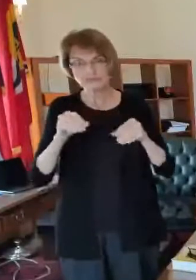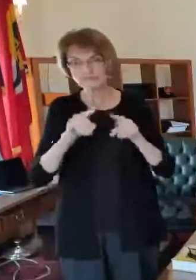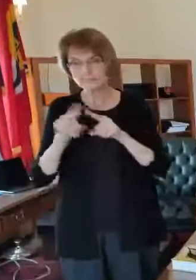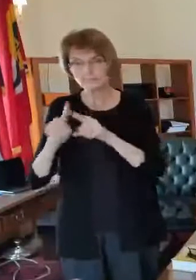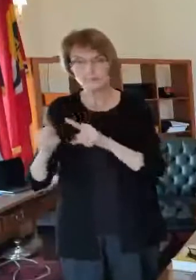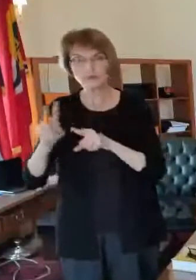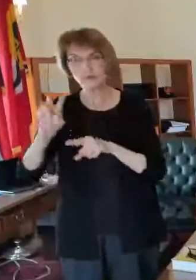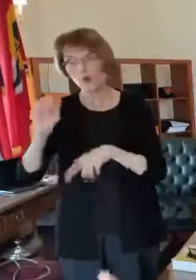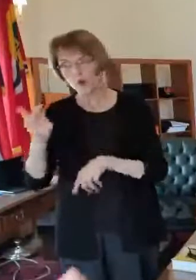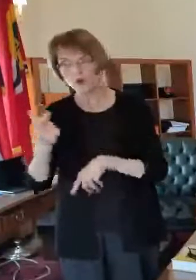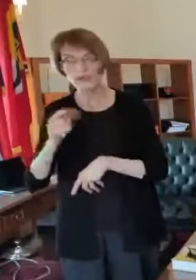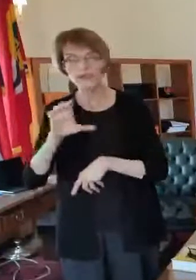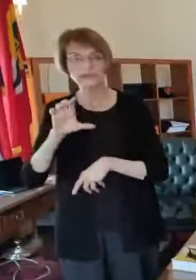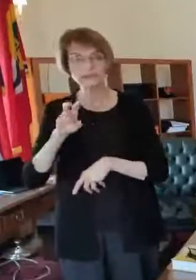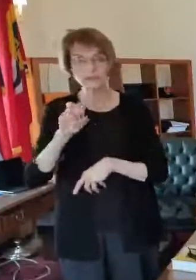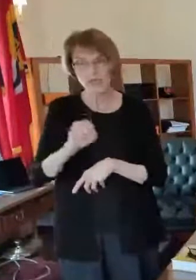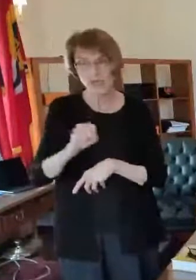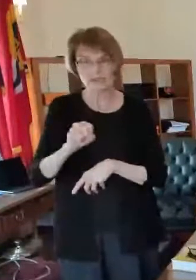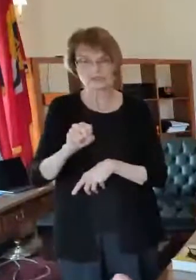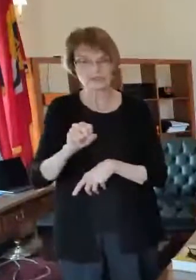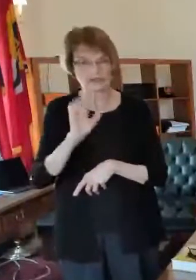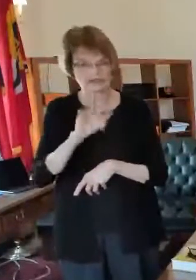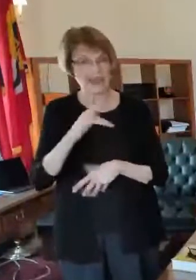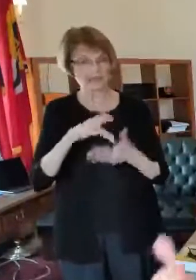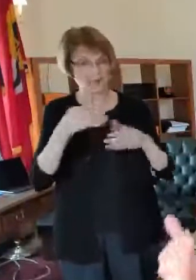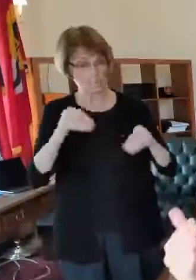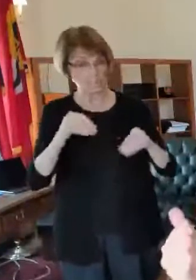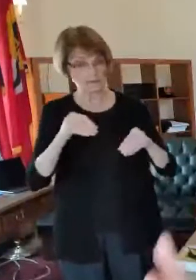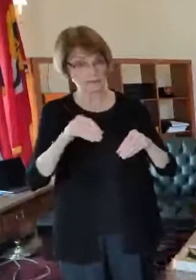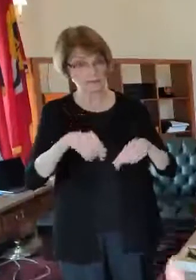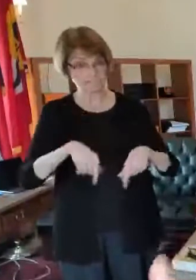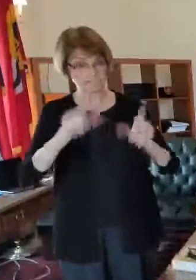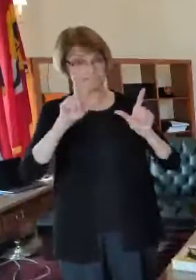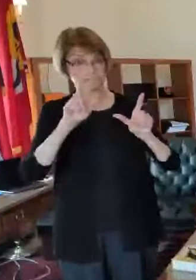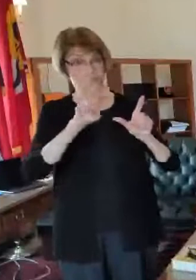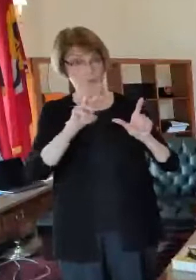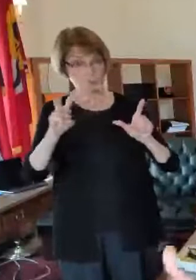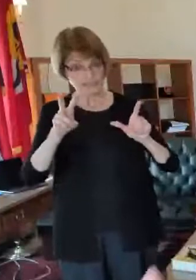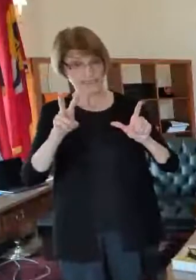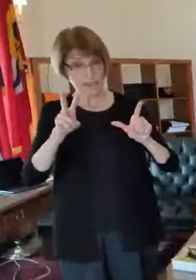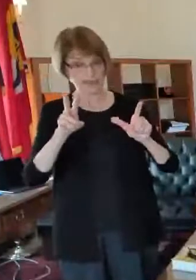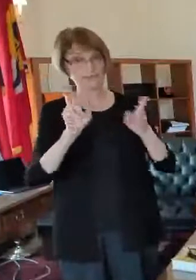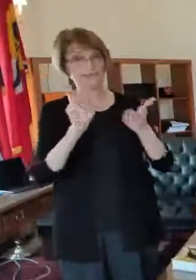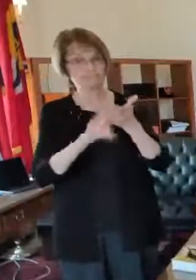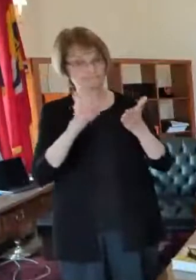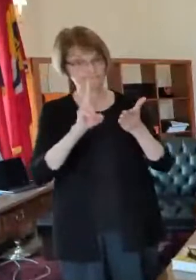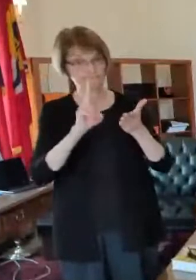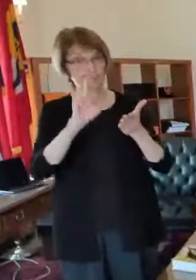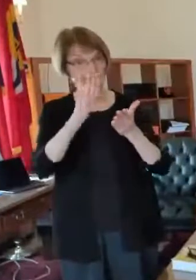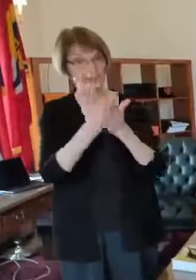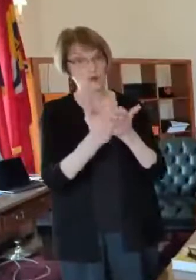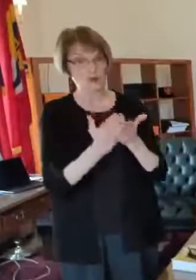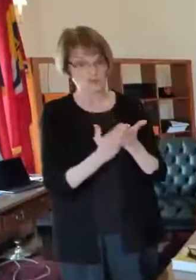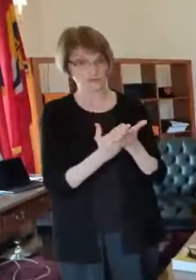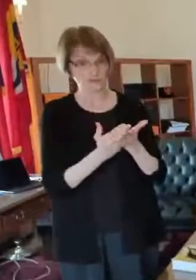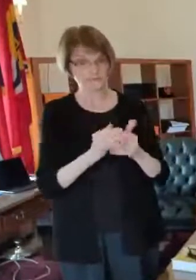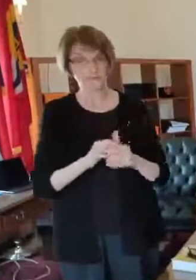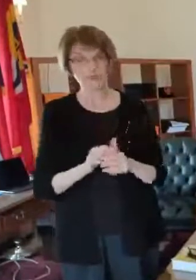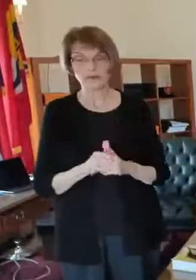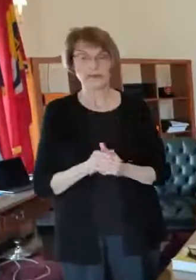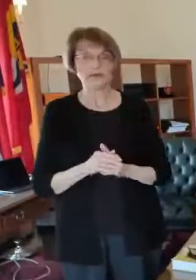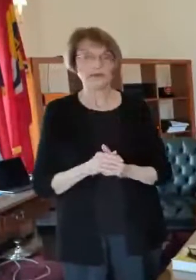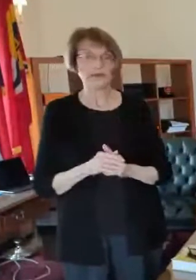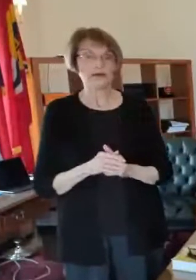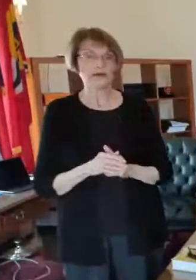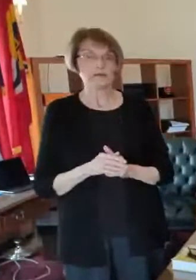uh you know the the individual pharmacy sites to get on their list to get vaccinations now they don't have